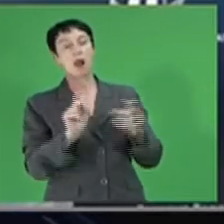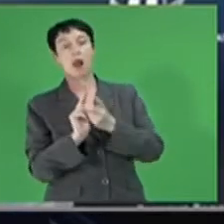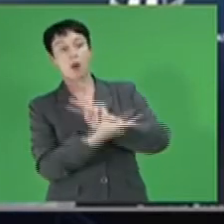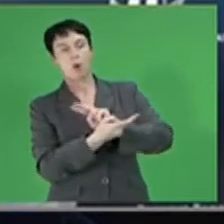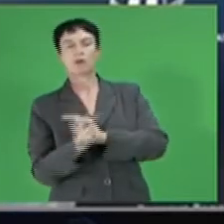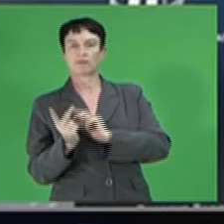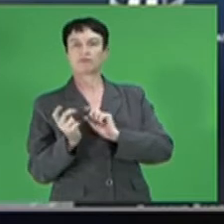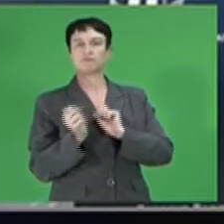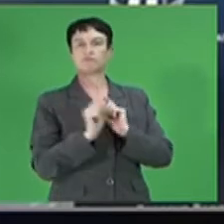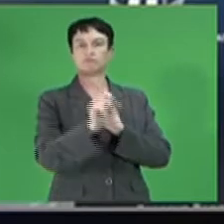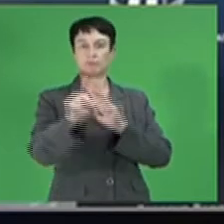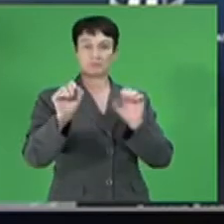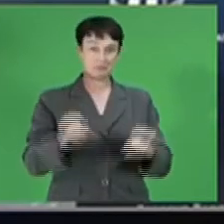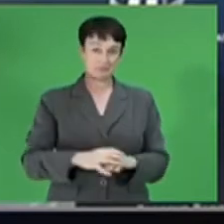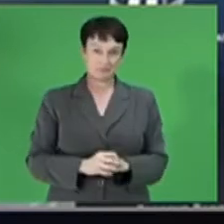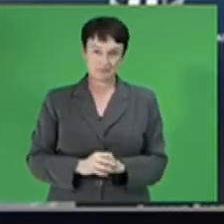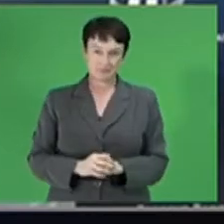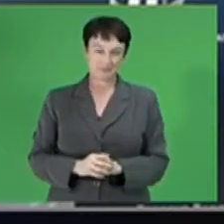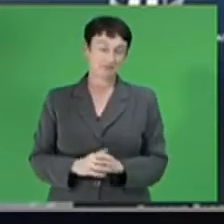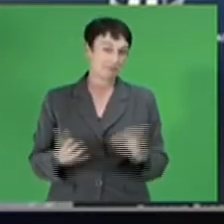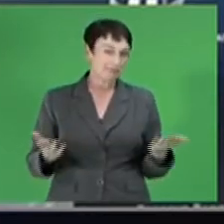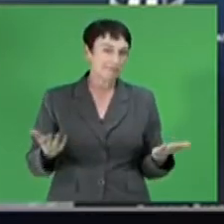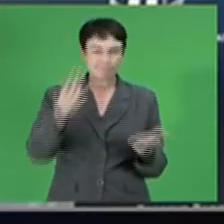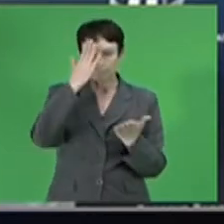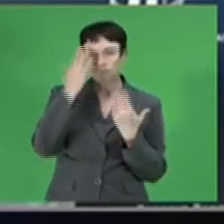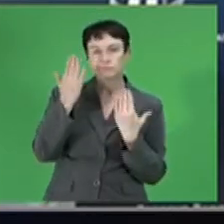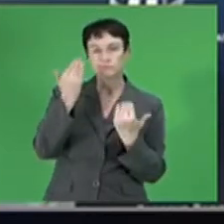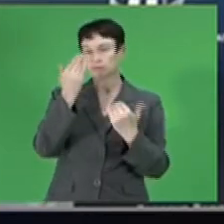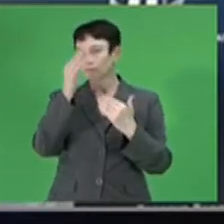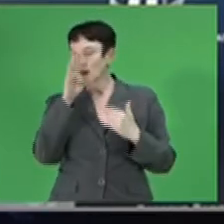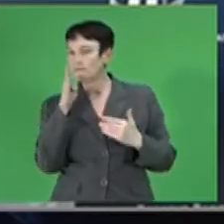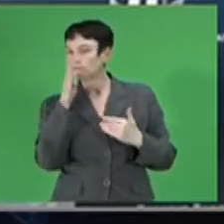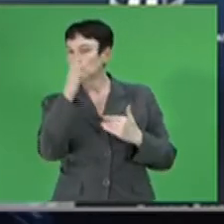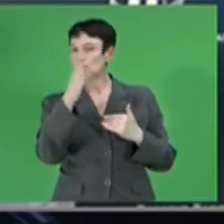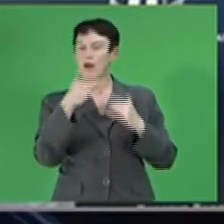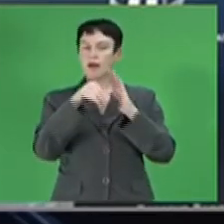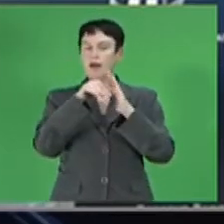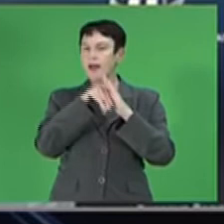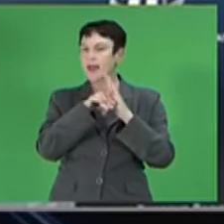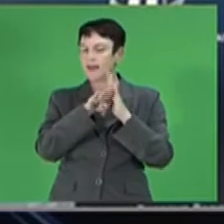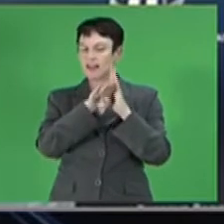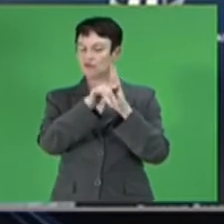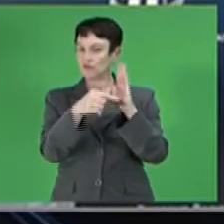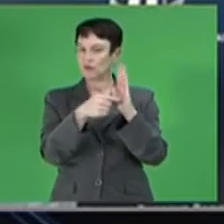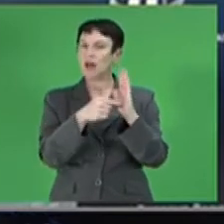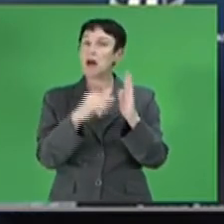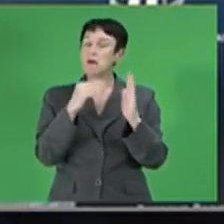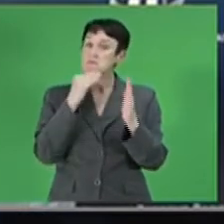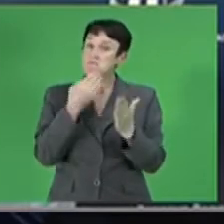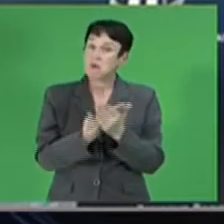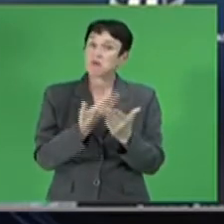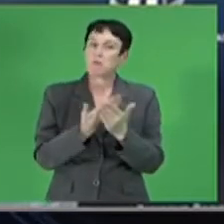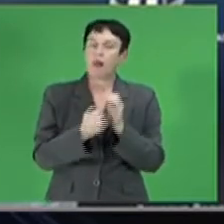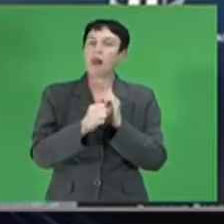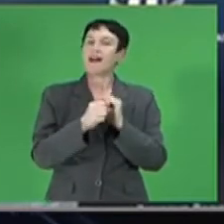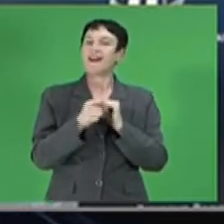Better anchored expectations of future inflation could keep interest rates lower for longer